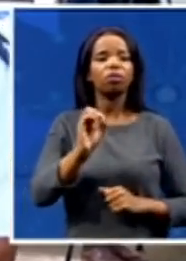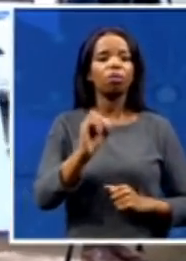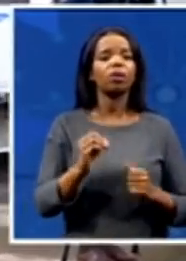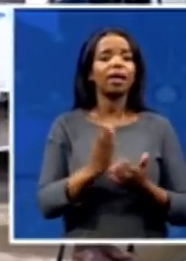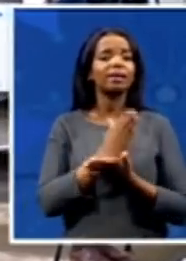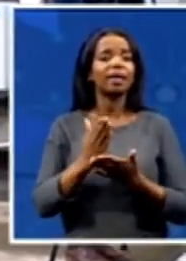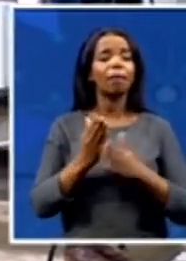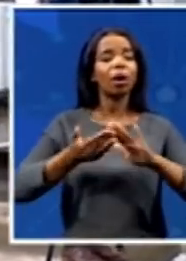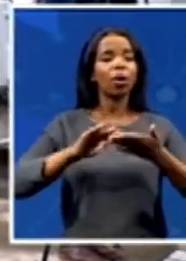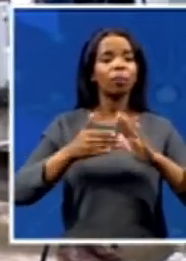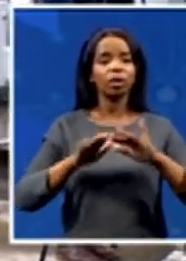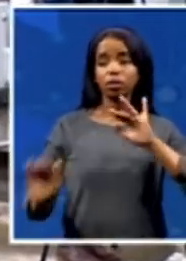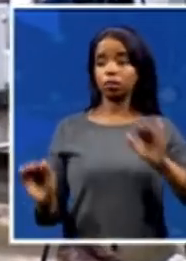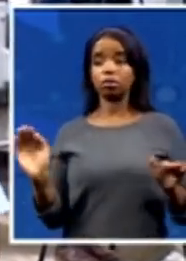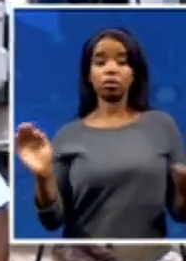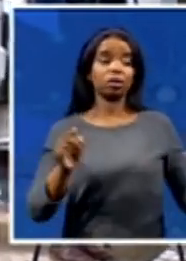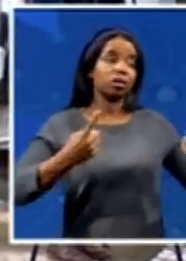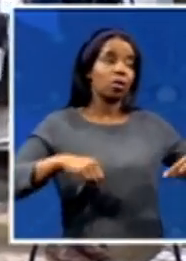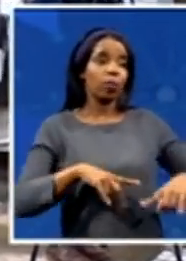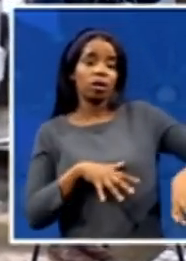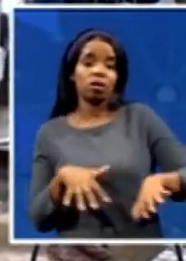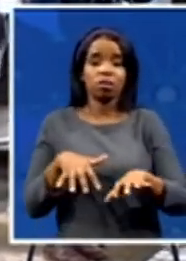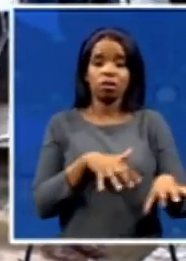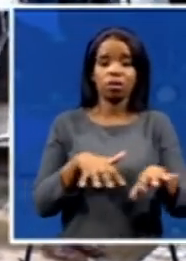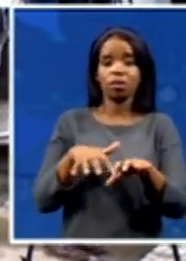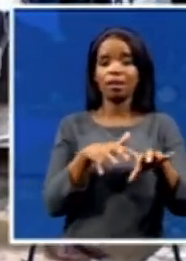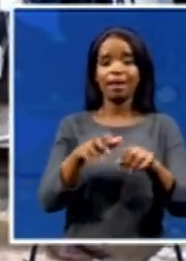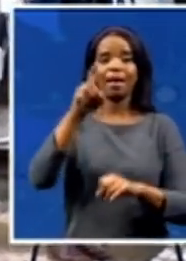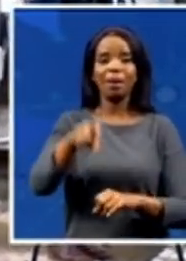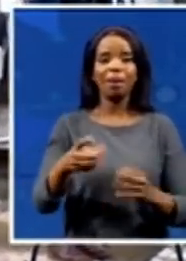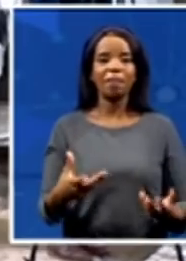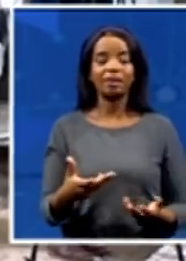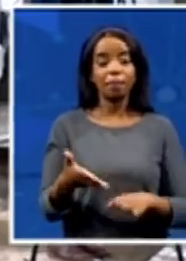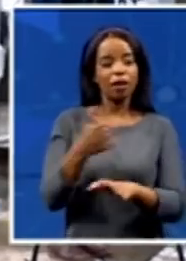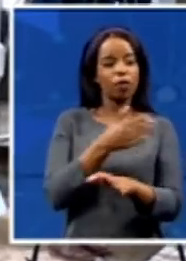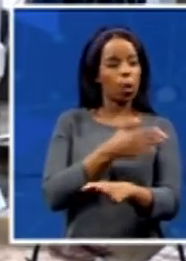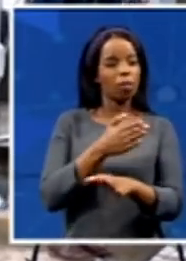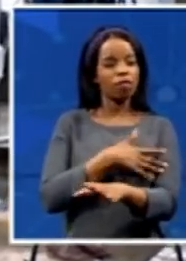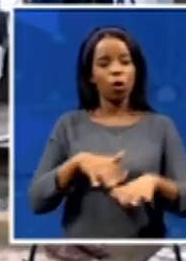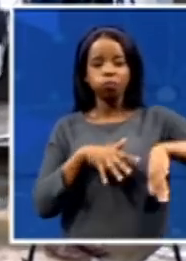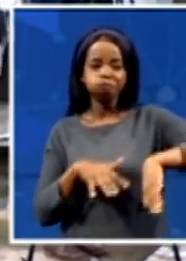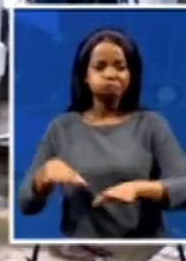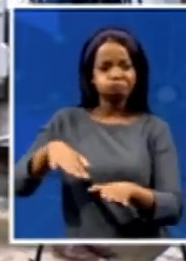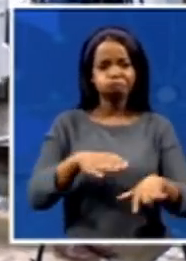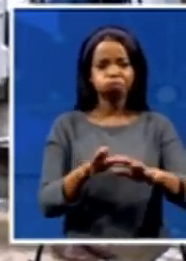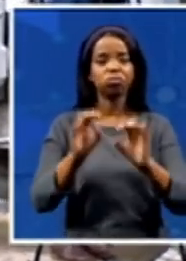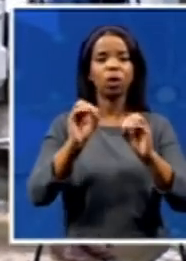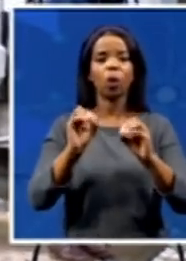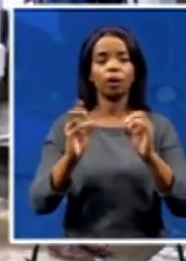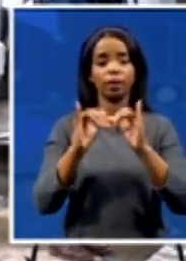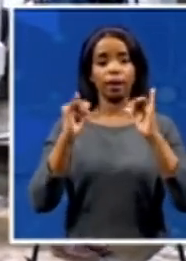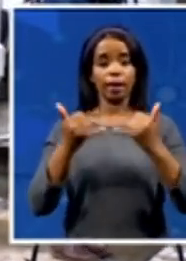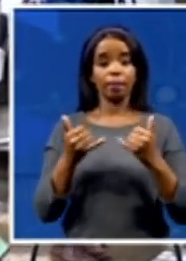we also experienced a challenge of the companies that are erecting the fiber in the city. So they've damaged our